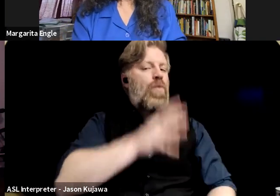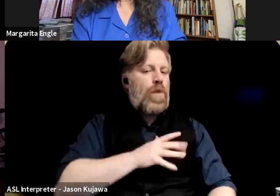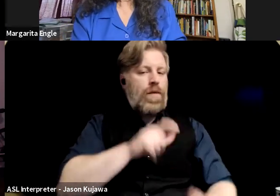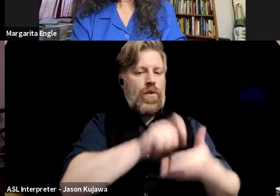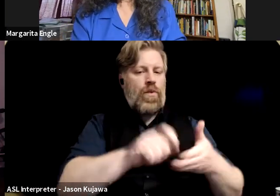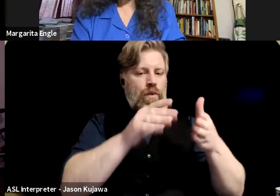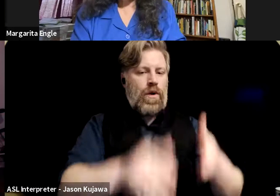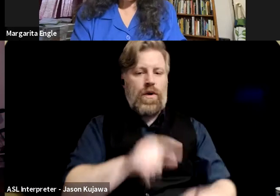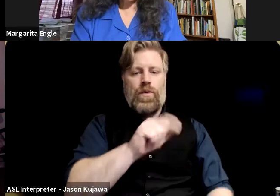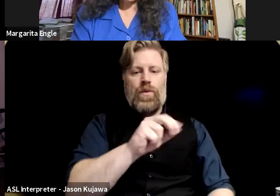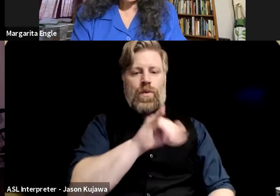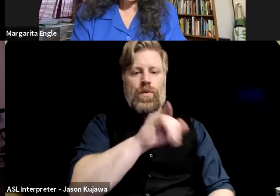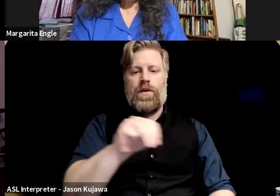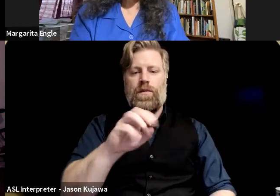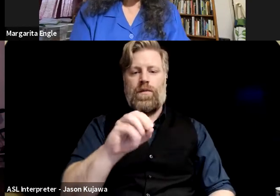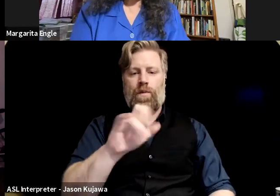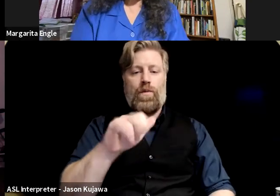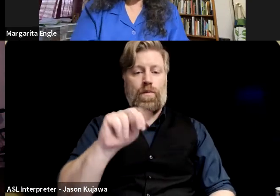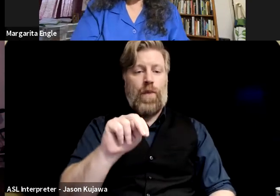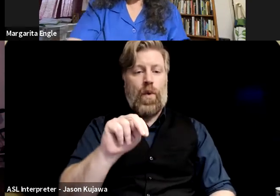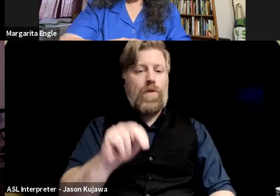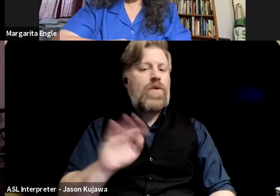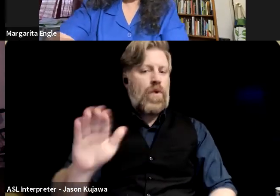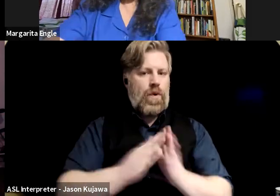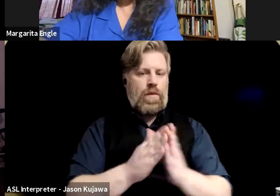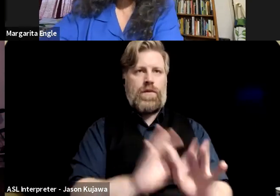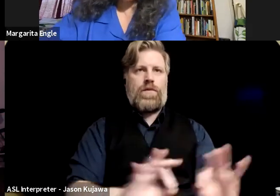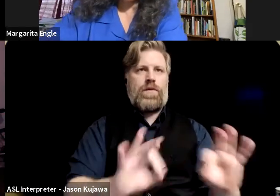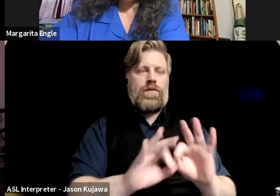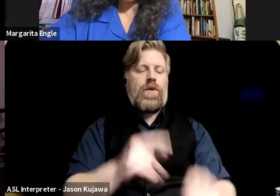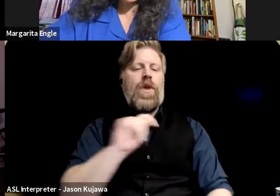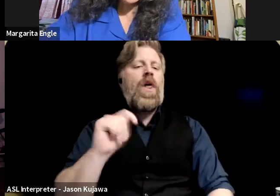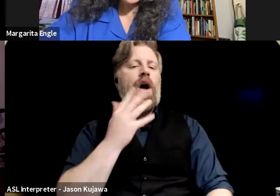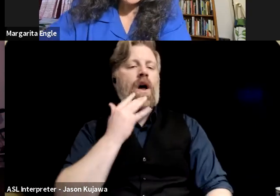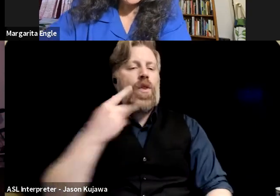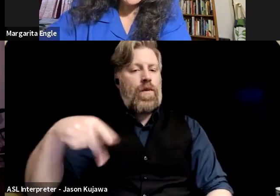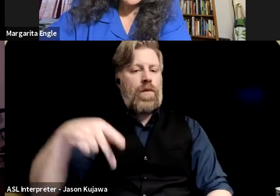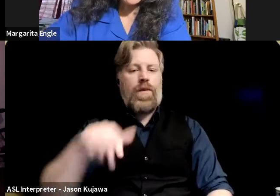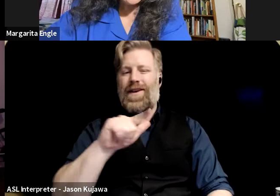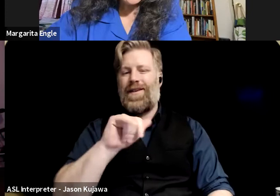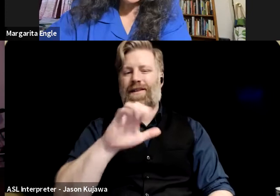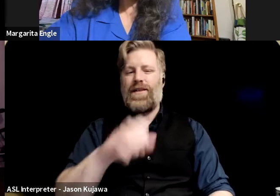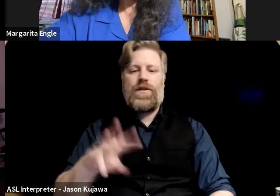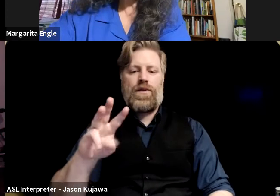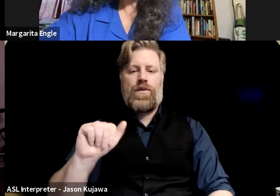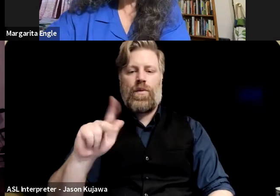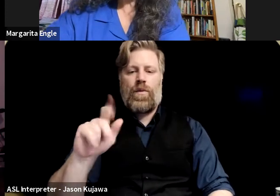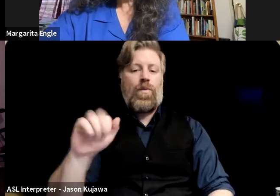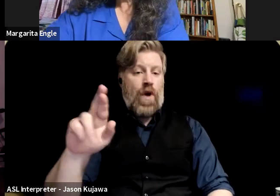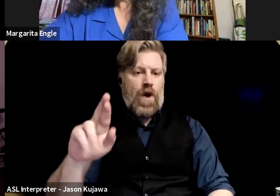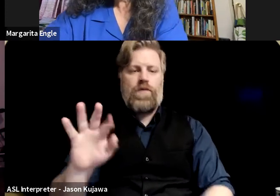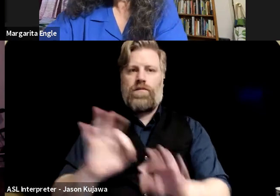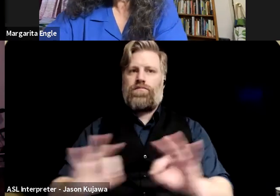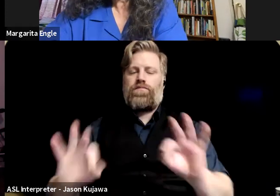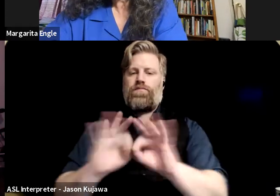Morrison's Beloved was super important when I was in high school, The Color Purple, um, by Alice Walker was super important, and then